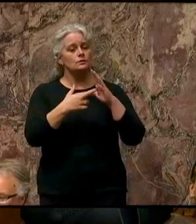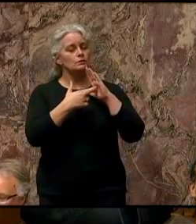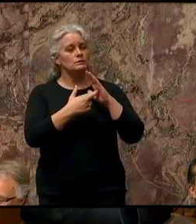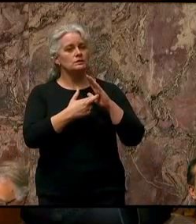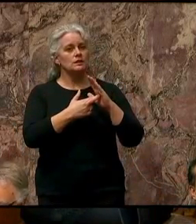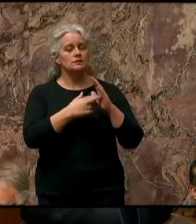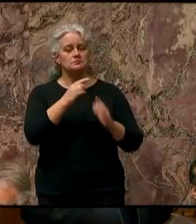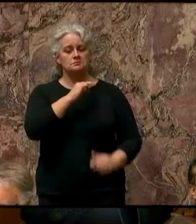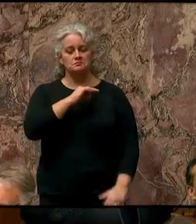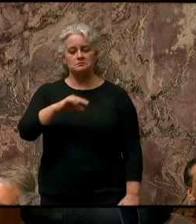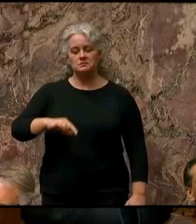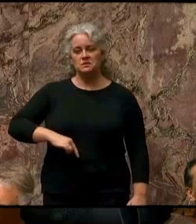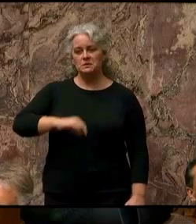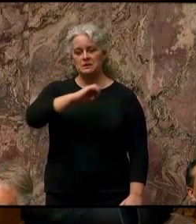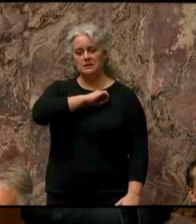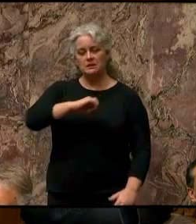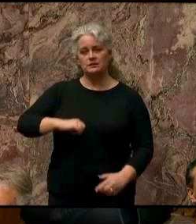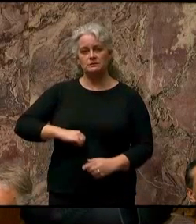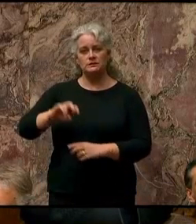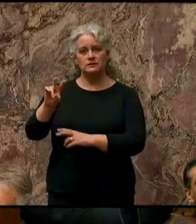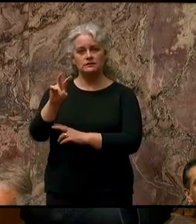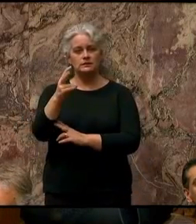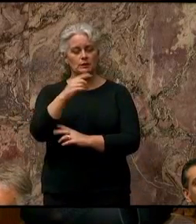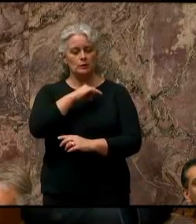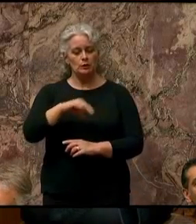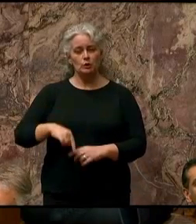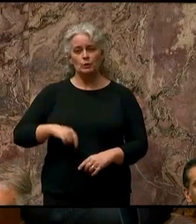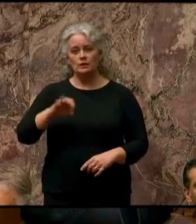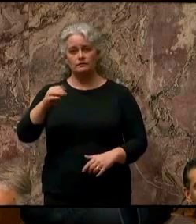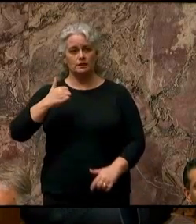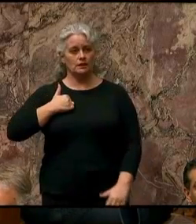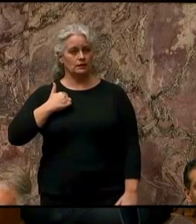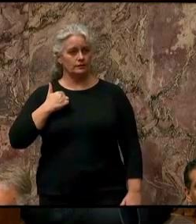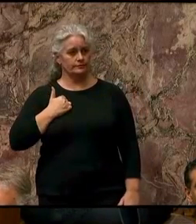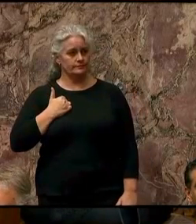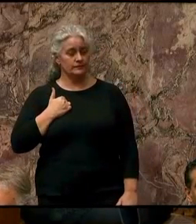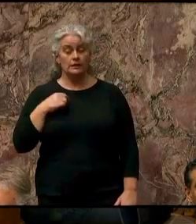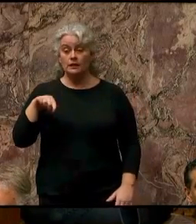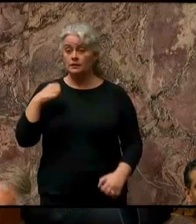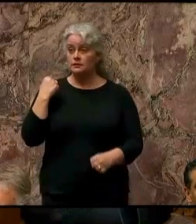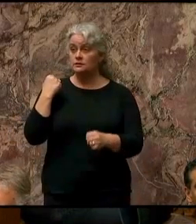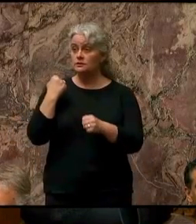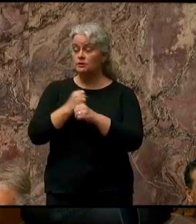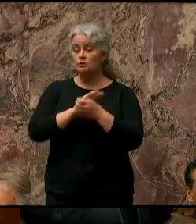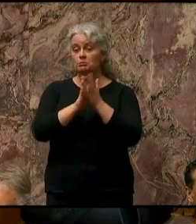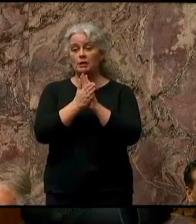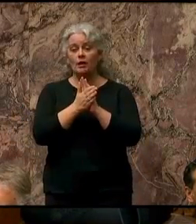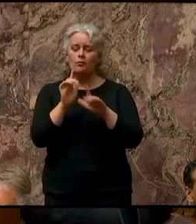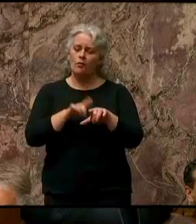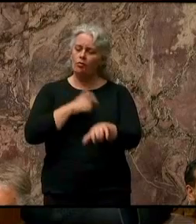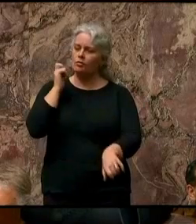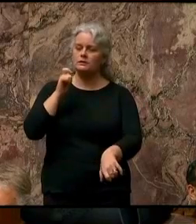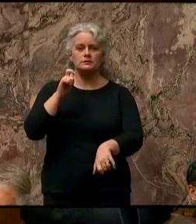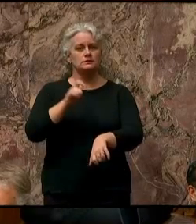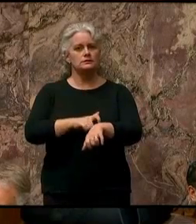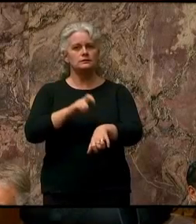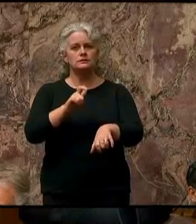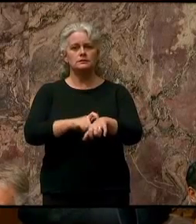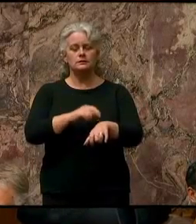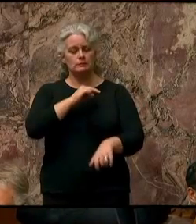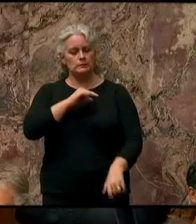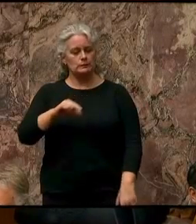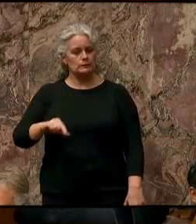Queen Elizabeth II, Queen of Canada, who this year will become our longest-reigning monarch,